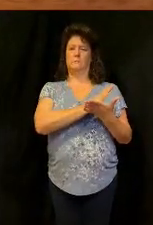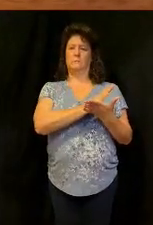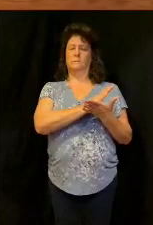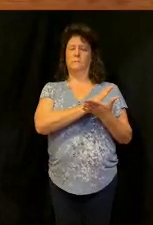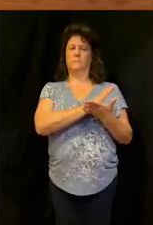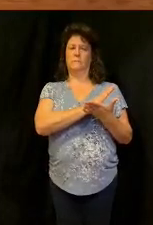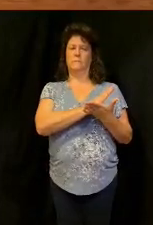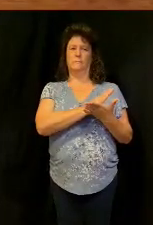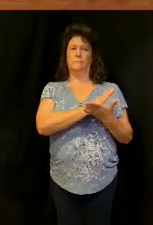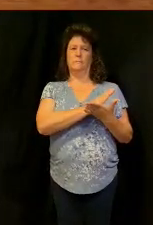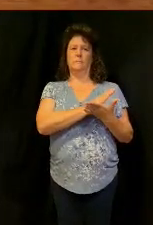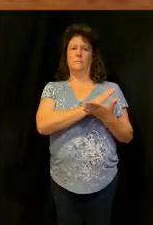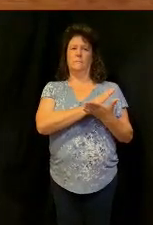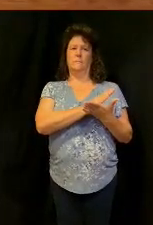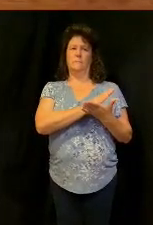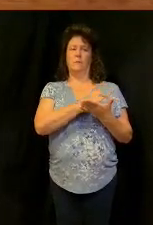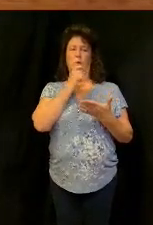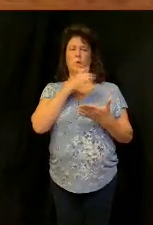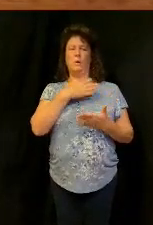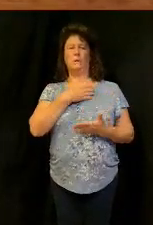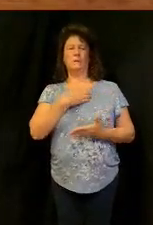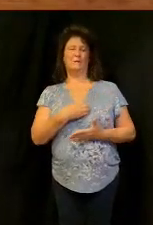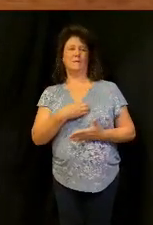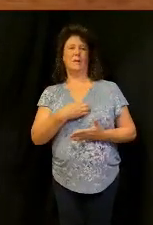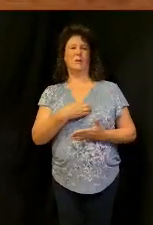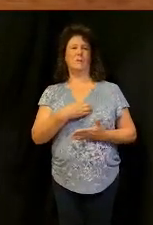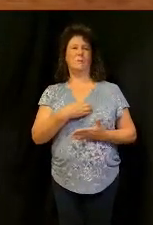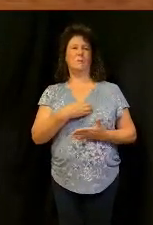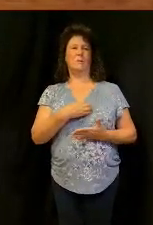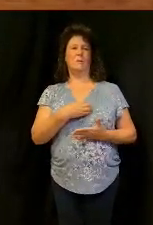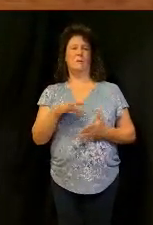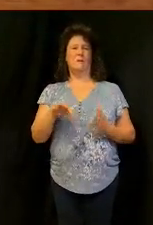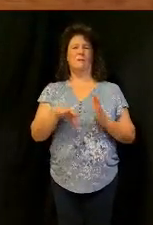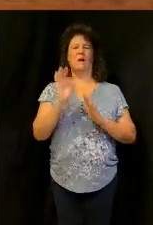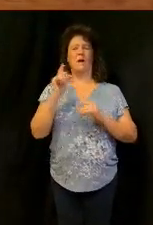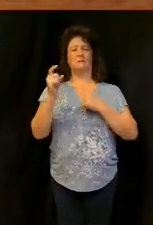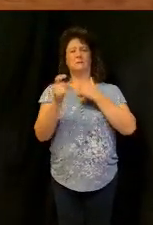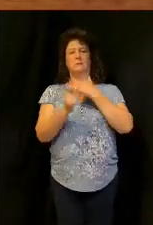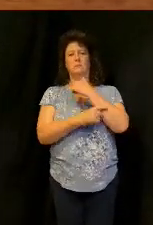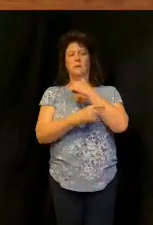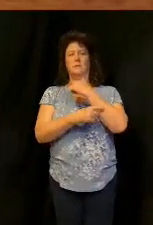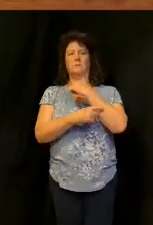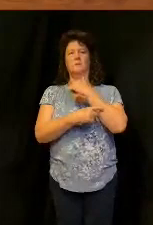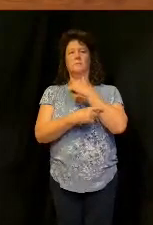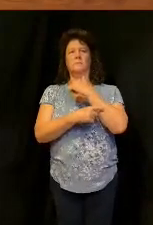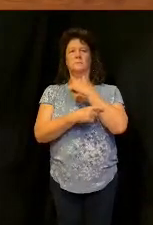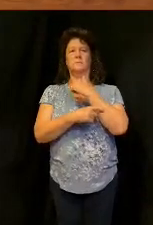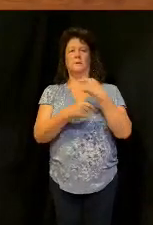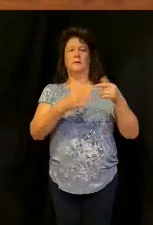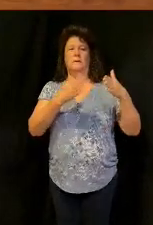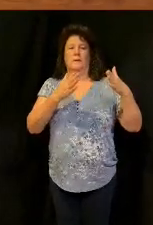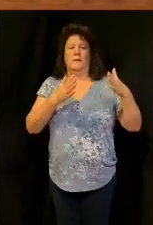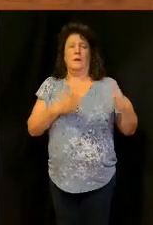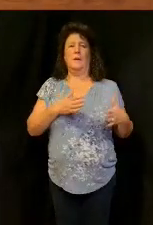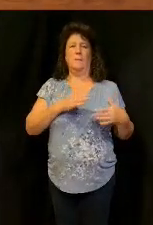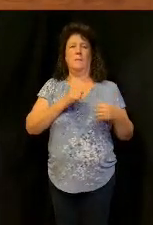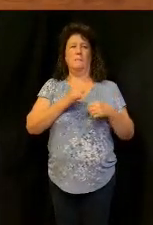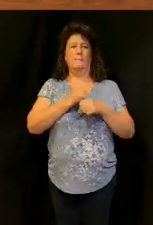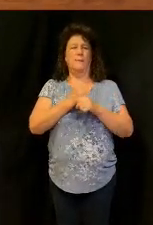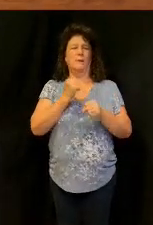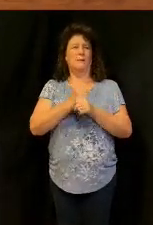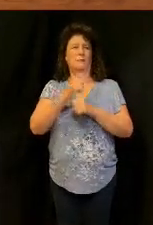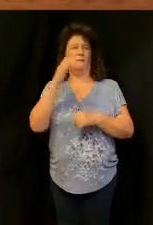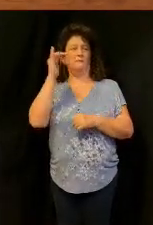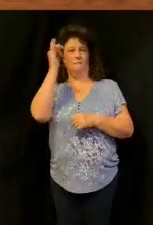but those who desire to be rich fall into temptation and a snare and to enemy many foolish and harmful lust drown